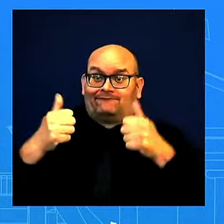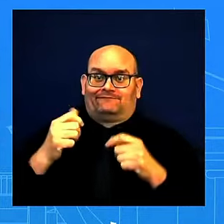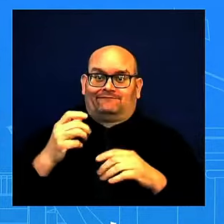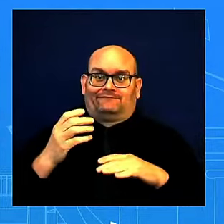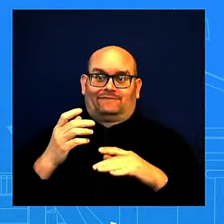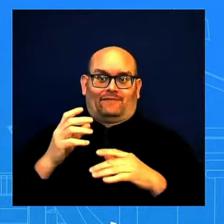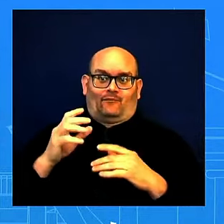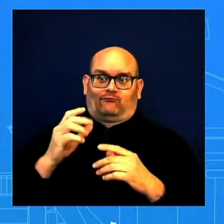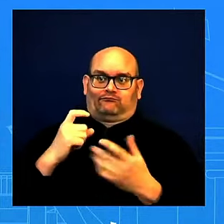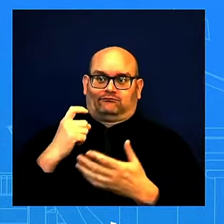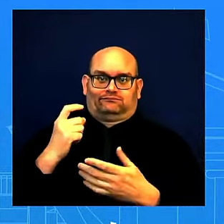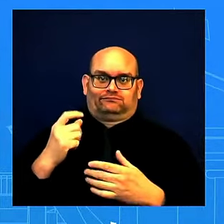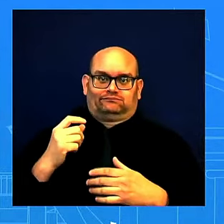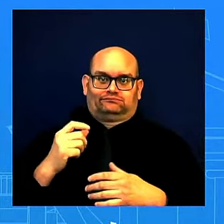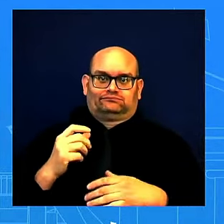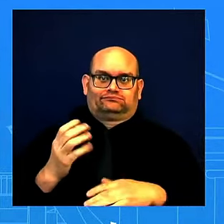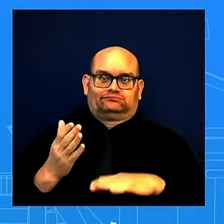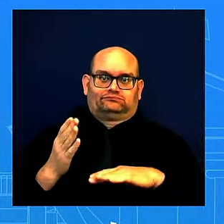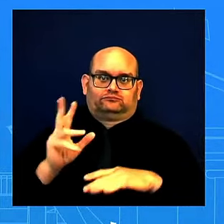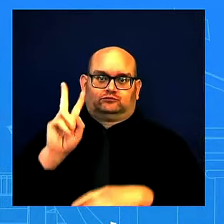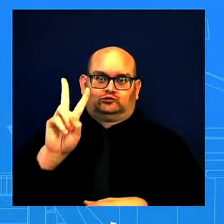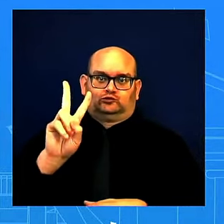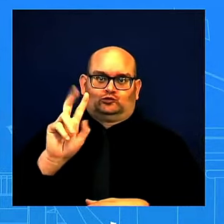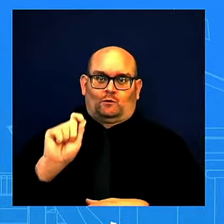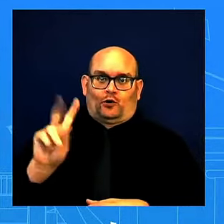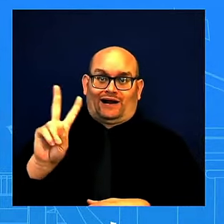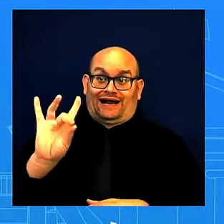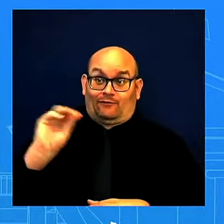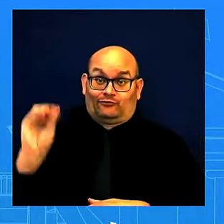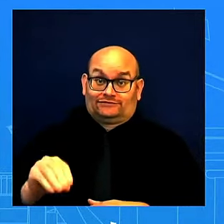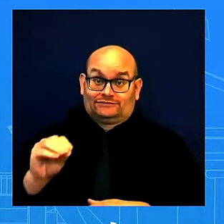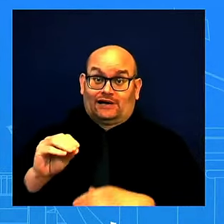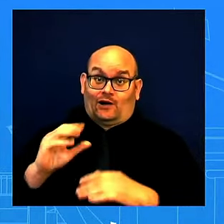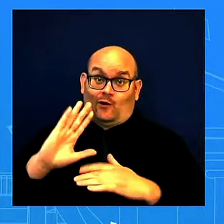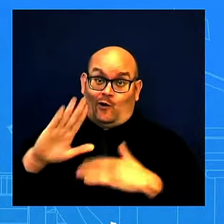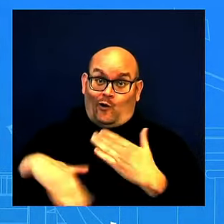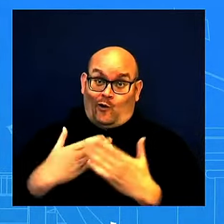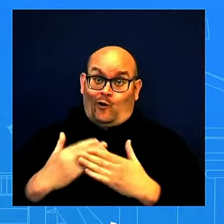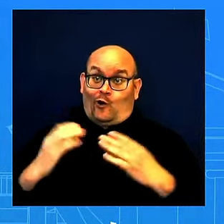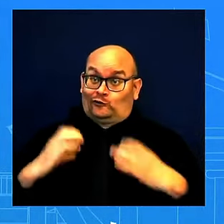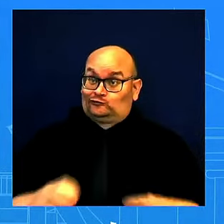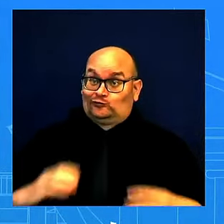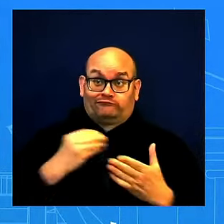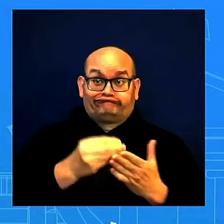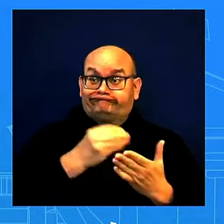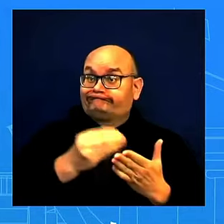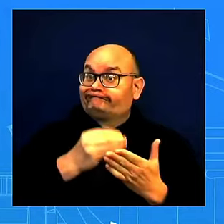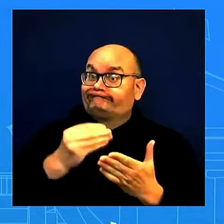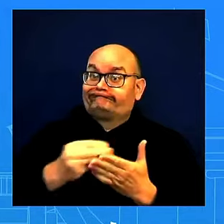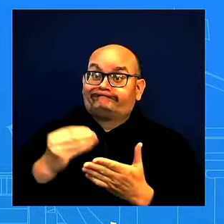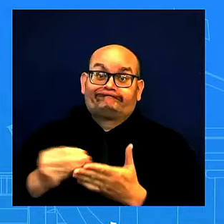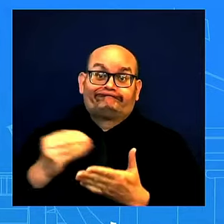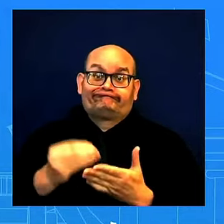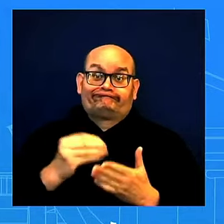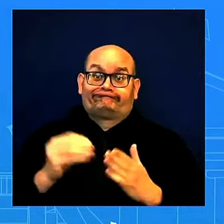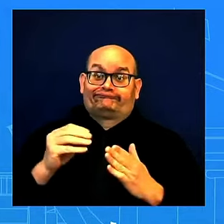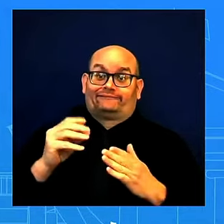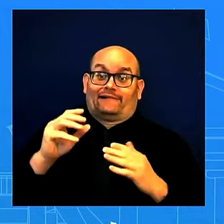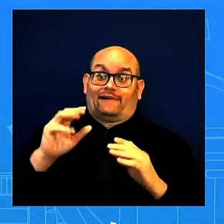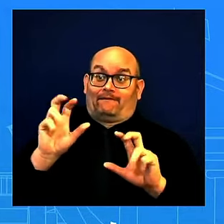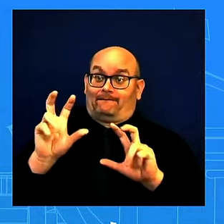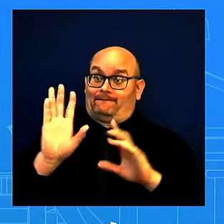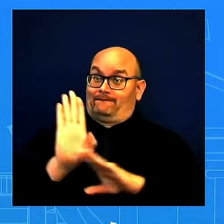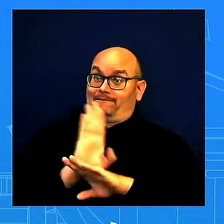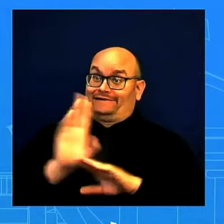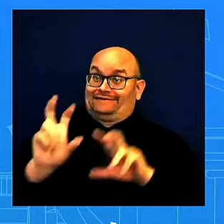last quarter, with consumers resilient and business investment up more than 5 percent. And expectations are for growth to remain